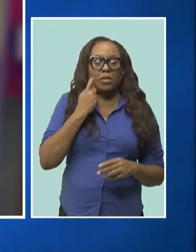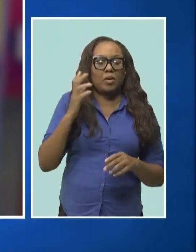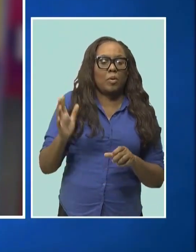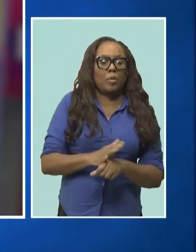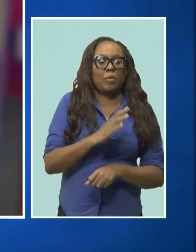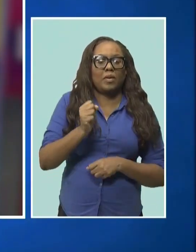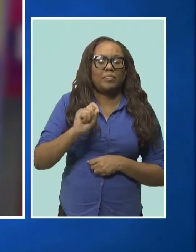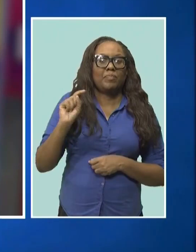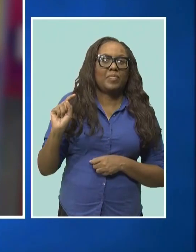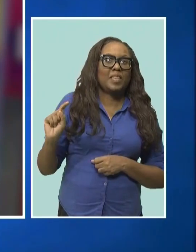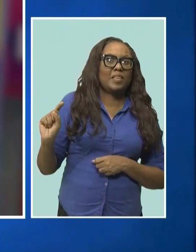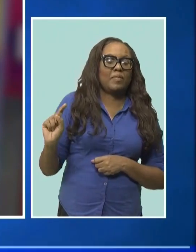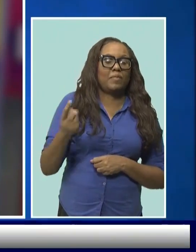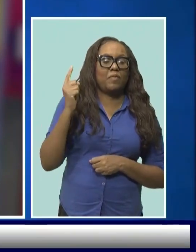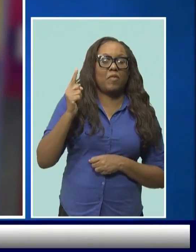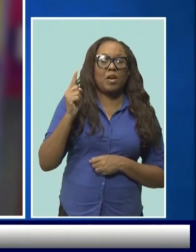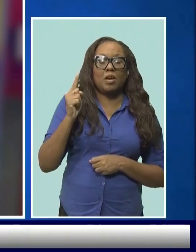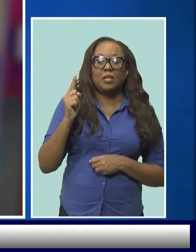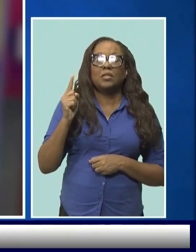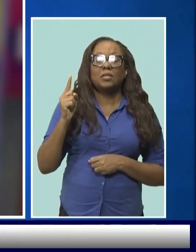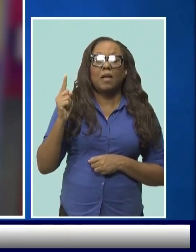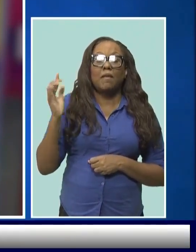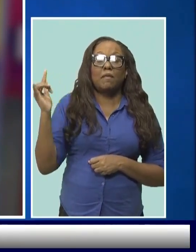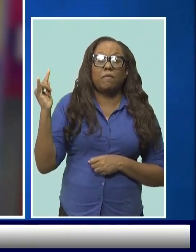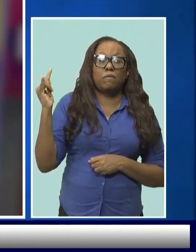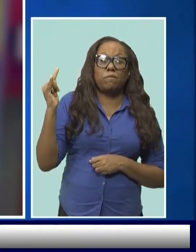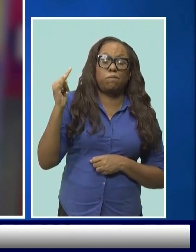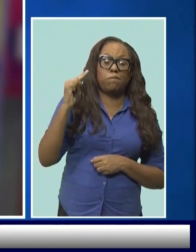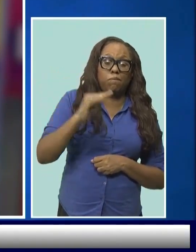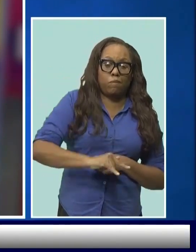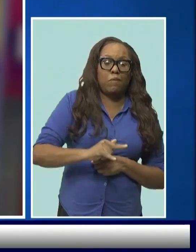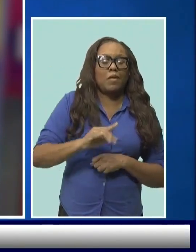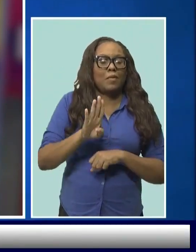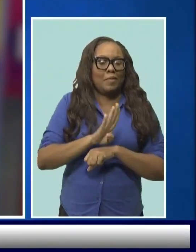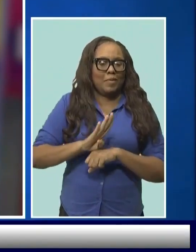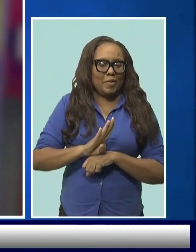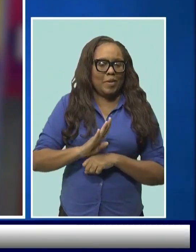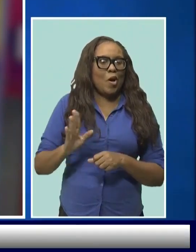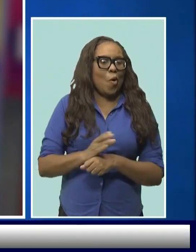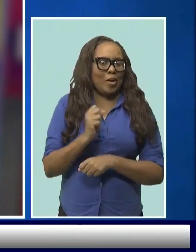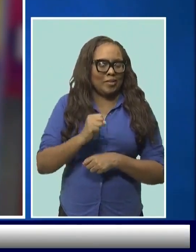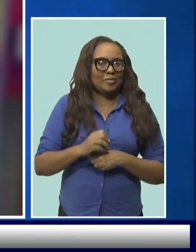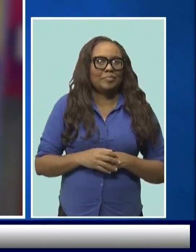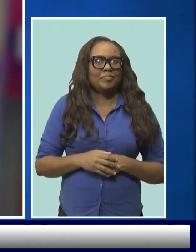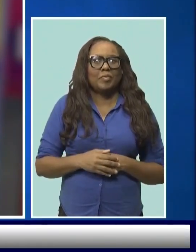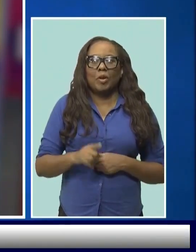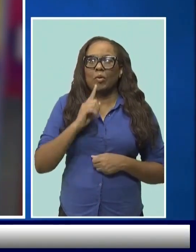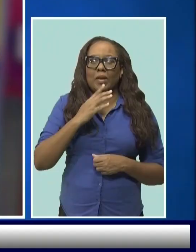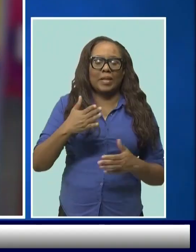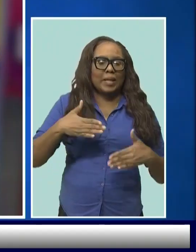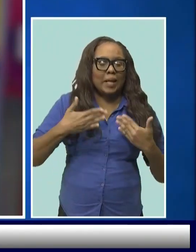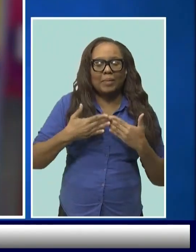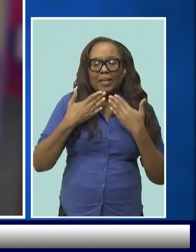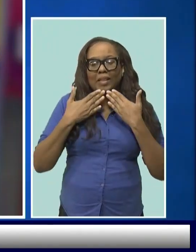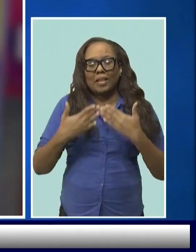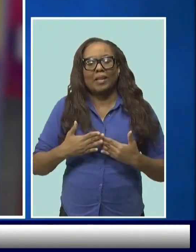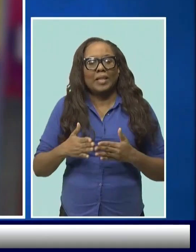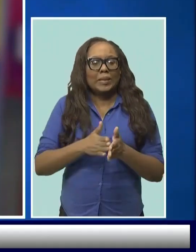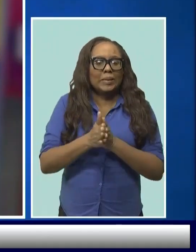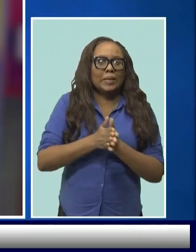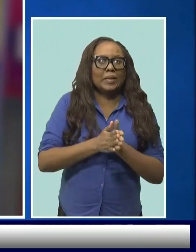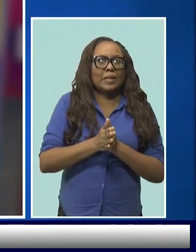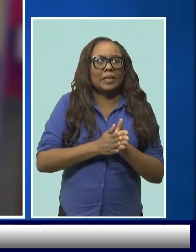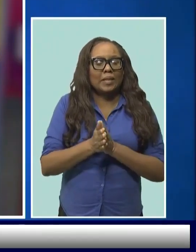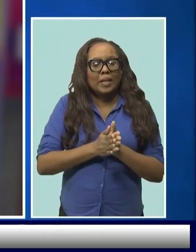flight, compilence of JetBlue straight to Barbados. So we're so thankful for the turnout that we have here today, and we cannot wait to head to